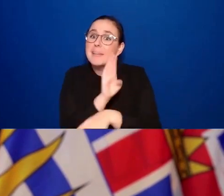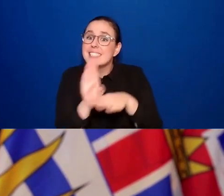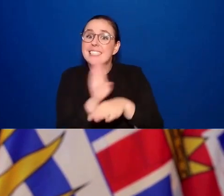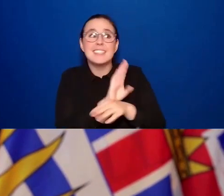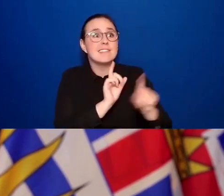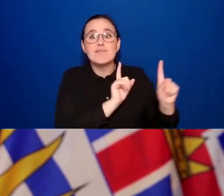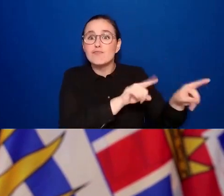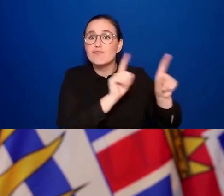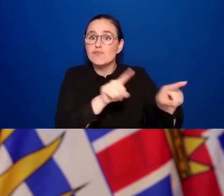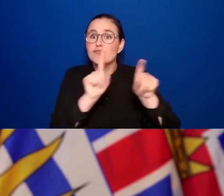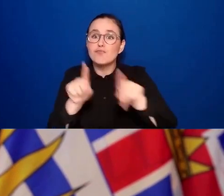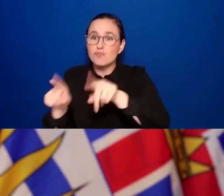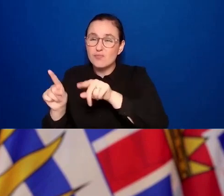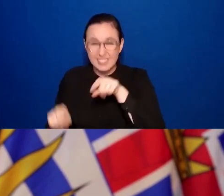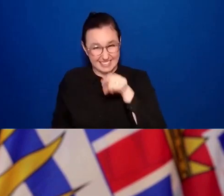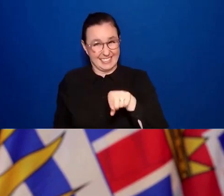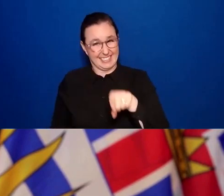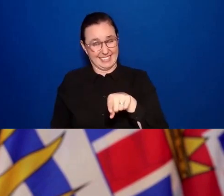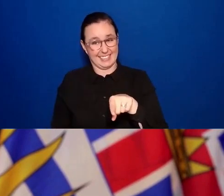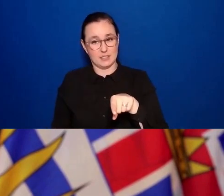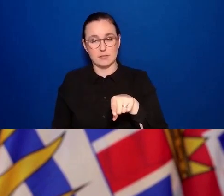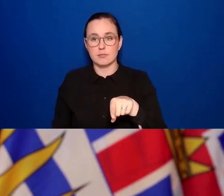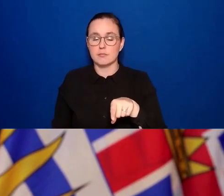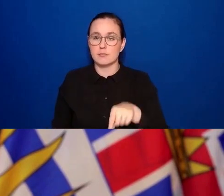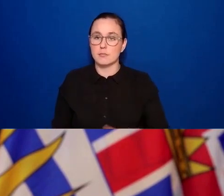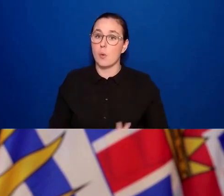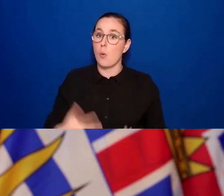by doing takeout from your local restaurant.